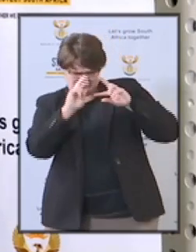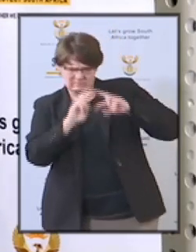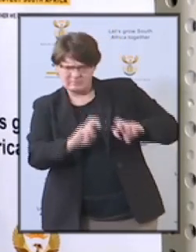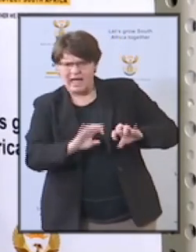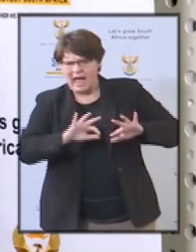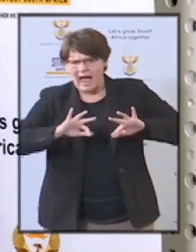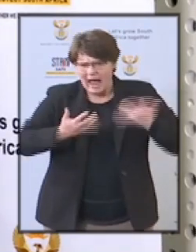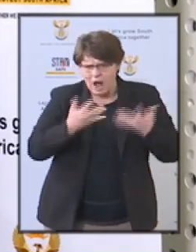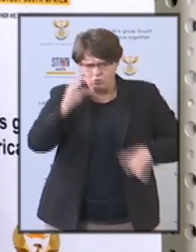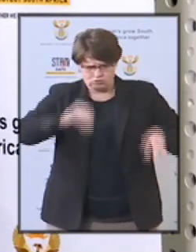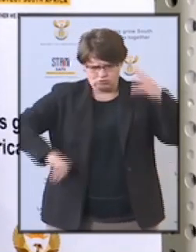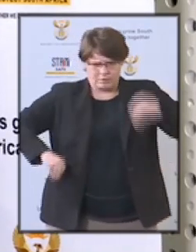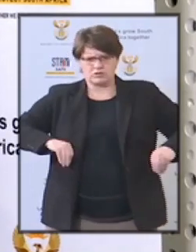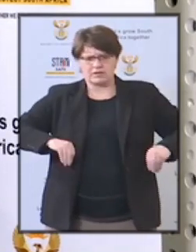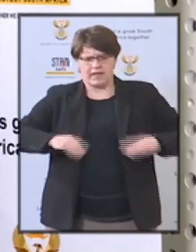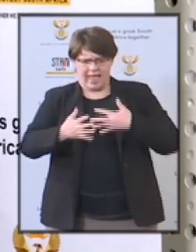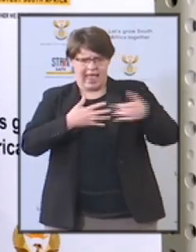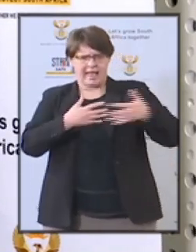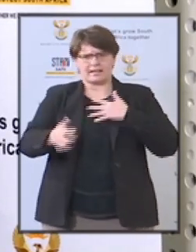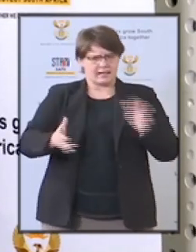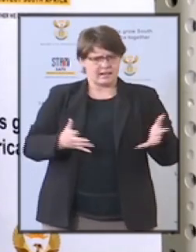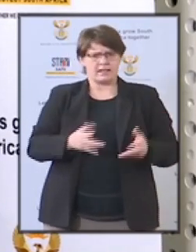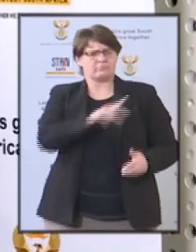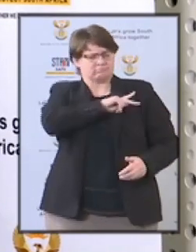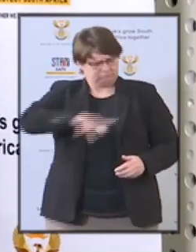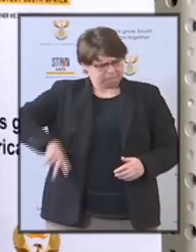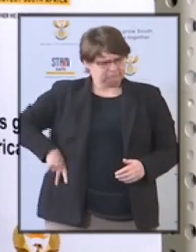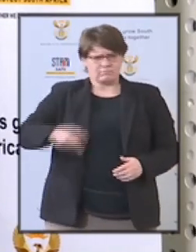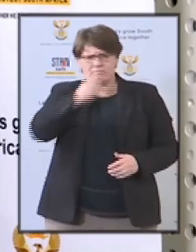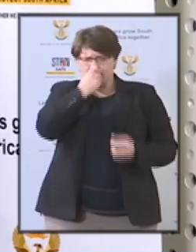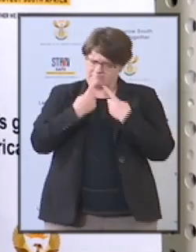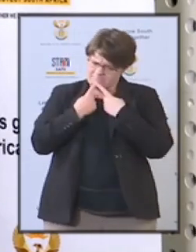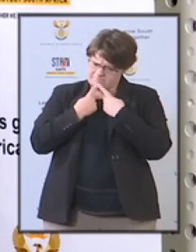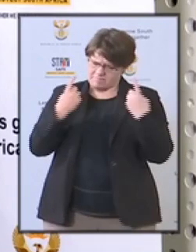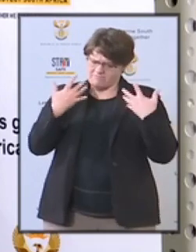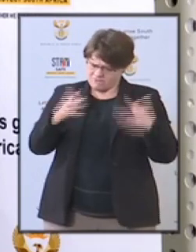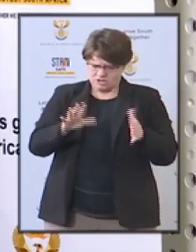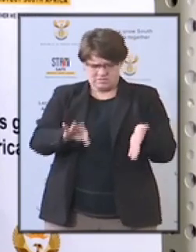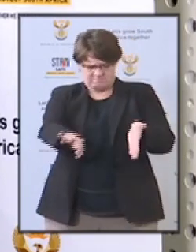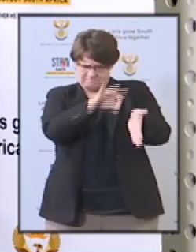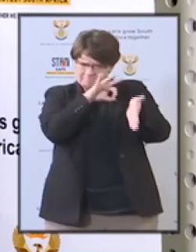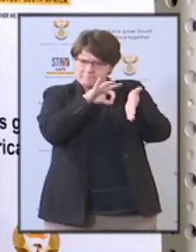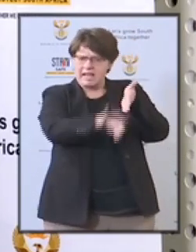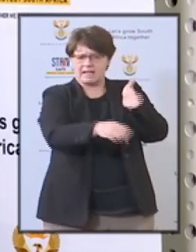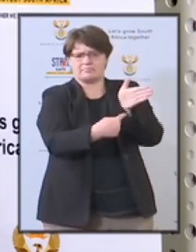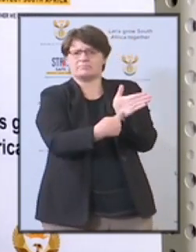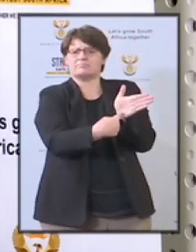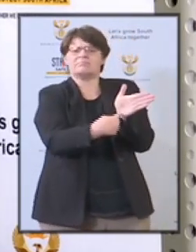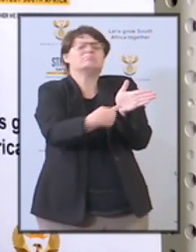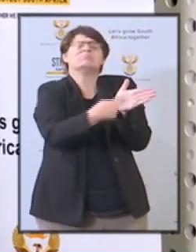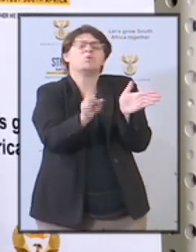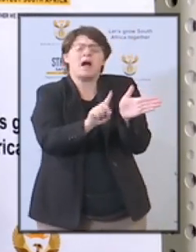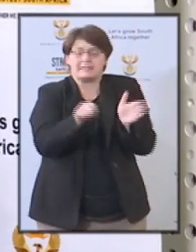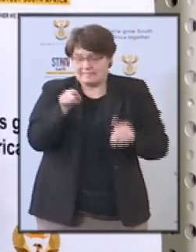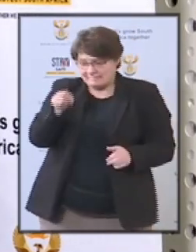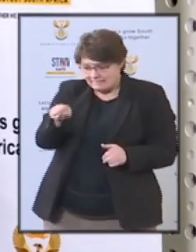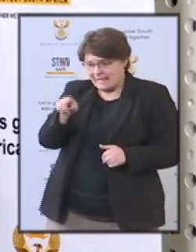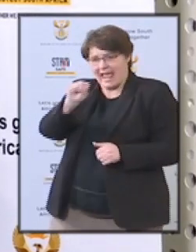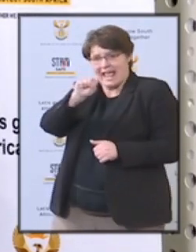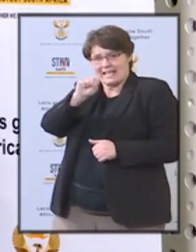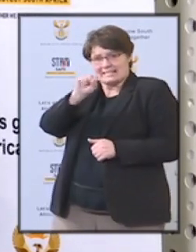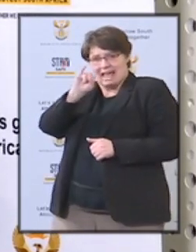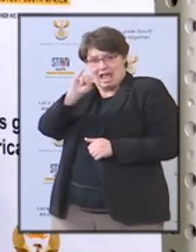corruption, President Ramaphosa recently signed a proclamation authorising the SIU to investigate